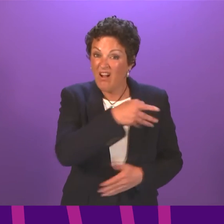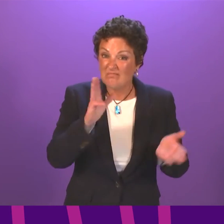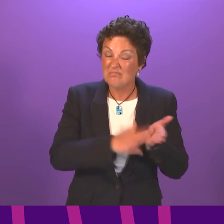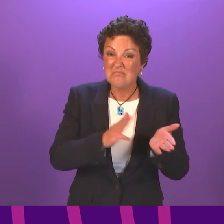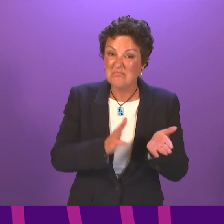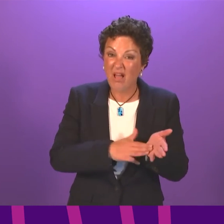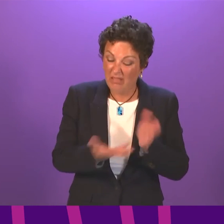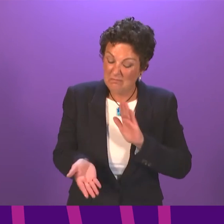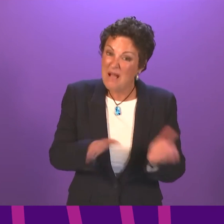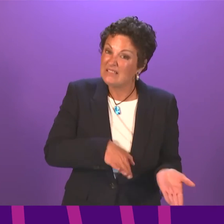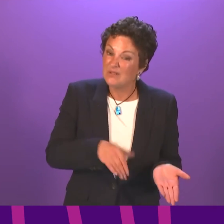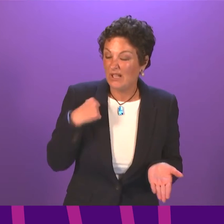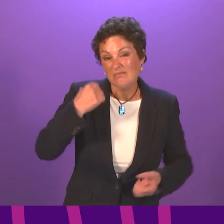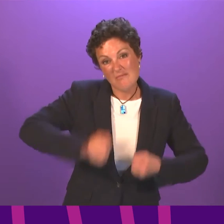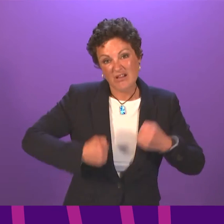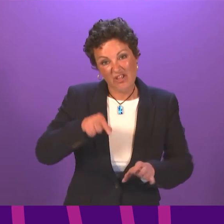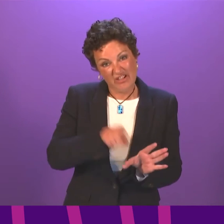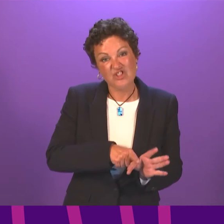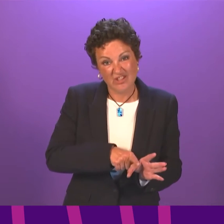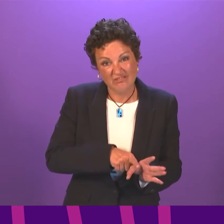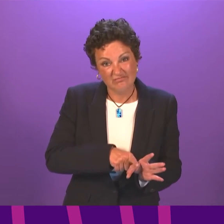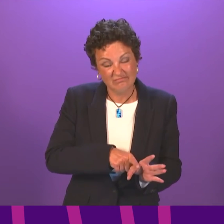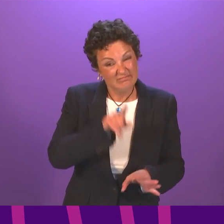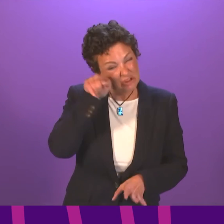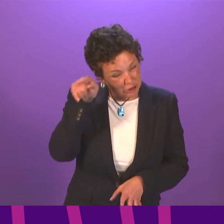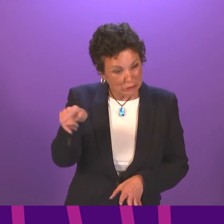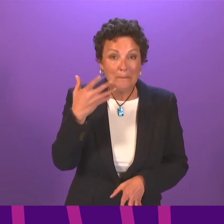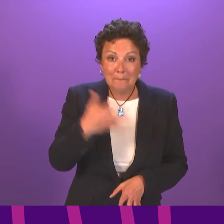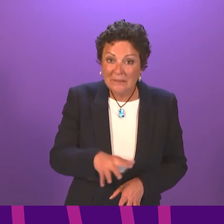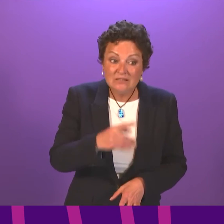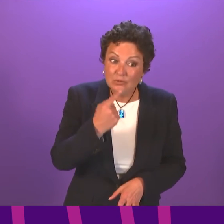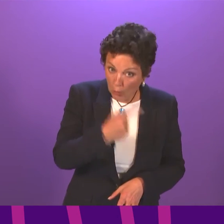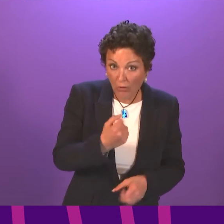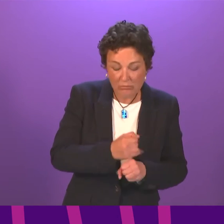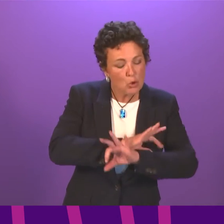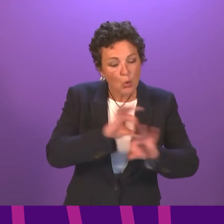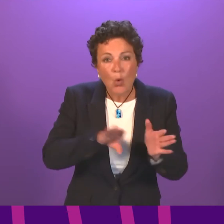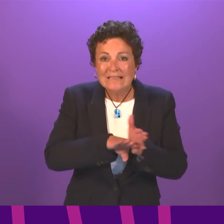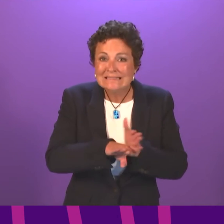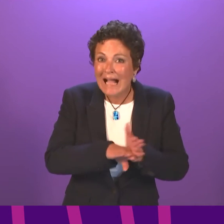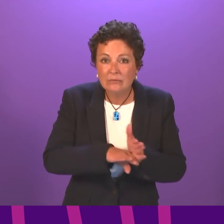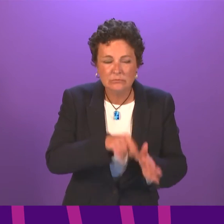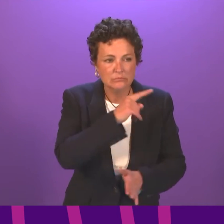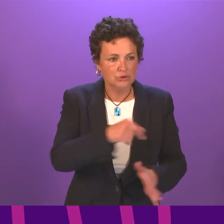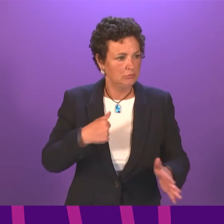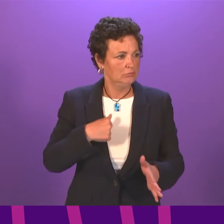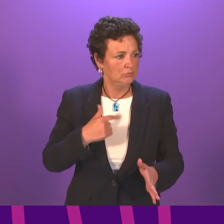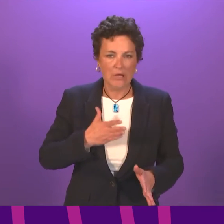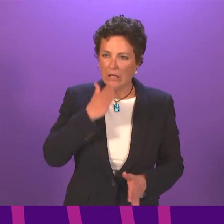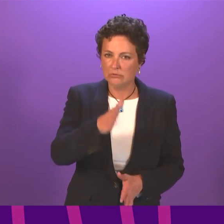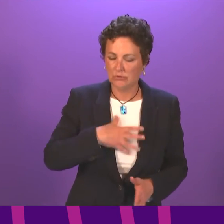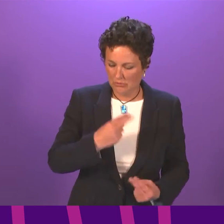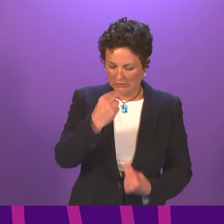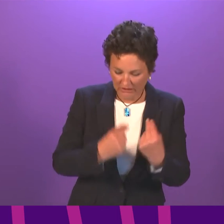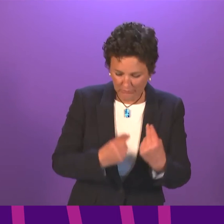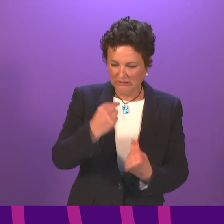mother in March of this year, and despite being promised by this government that there would be no exams, she found herself needing to set several assessments,